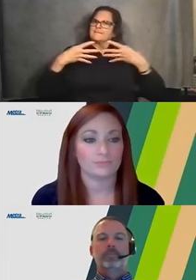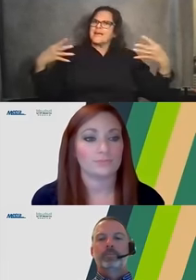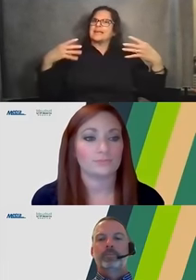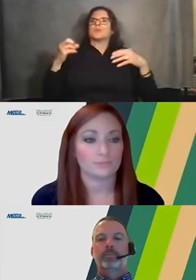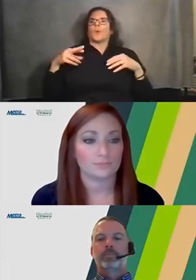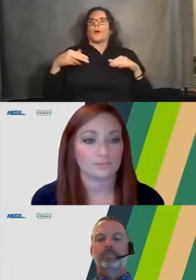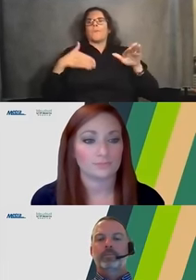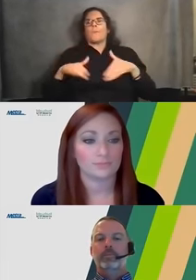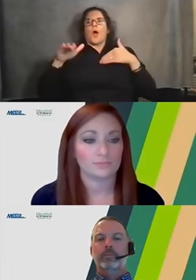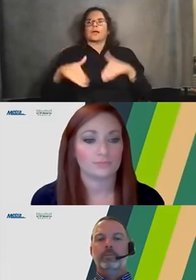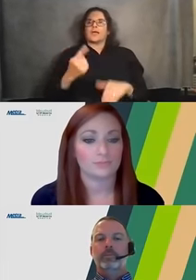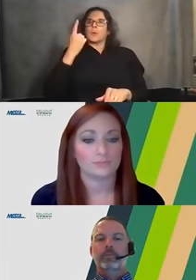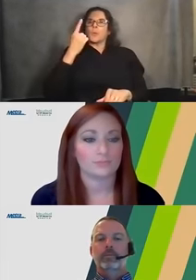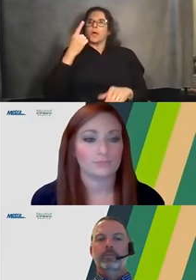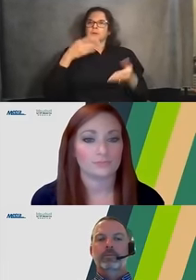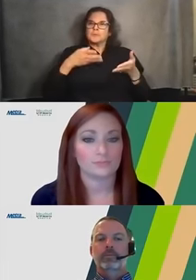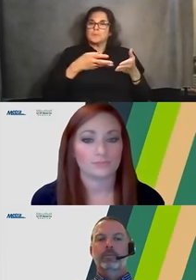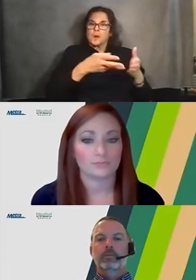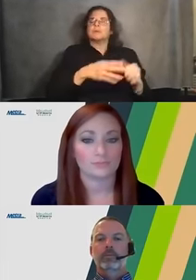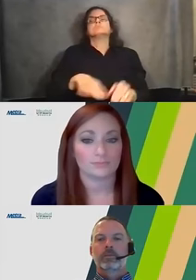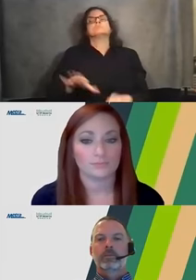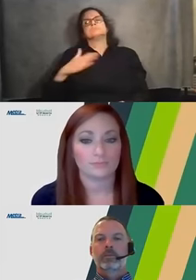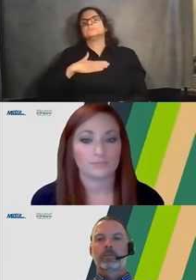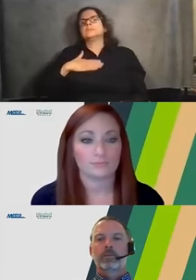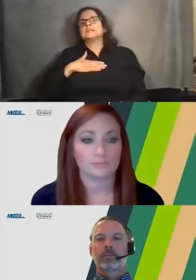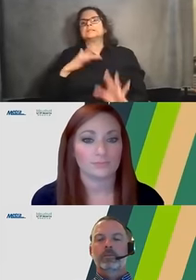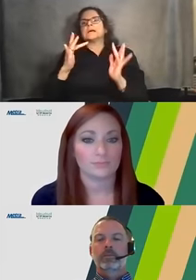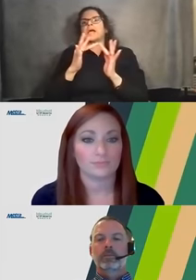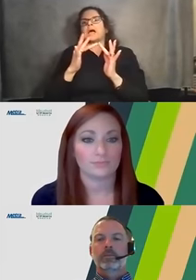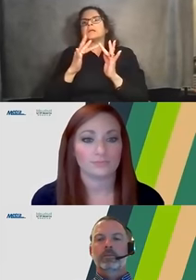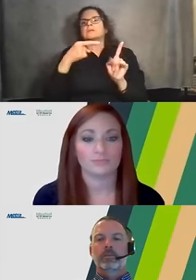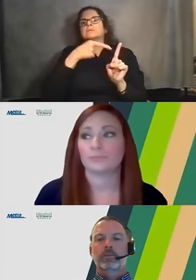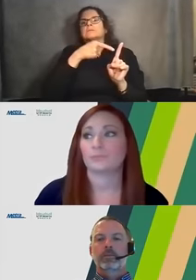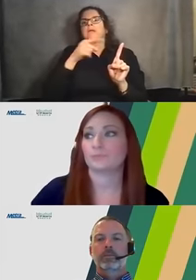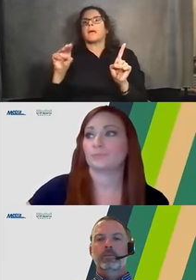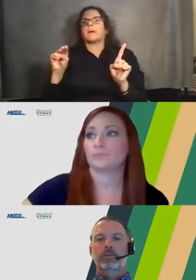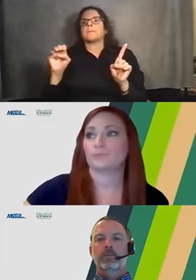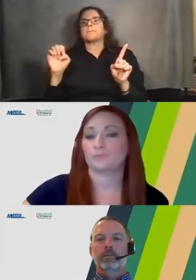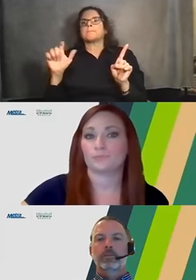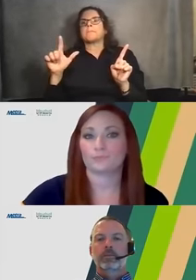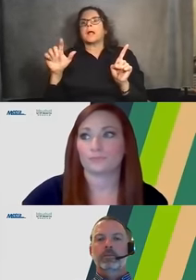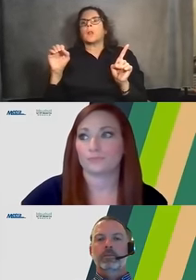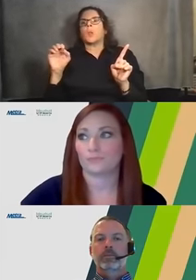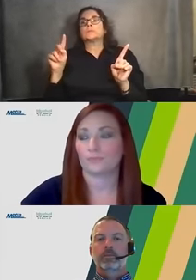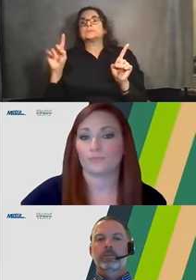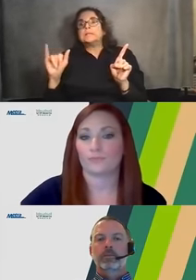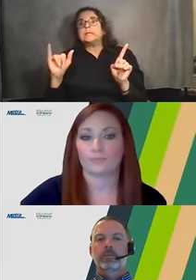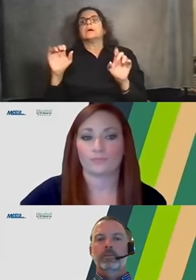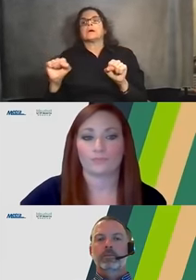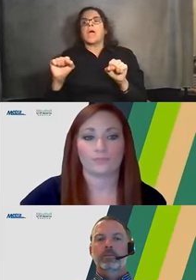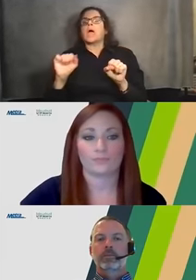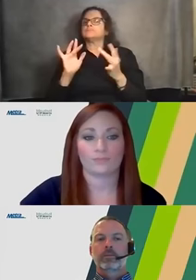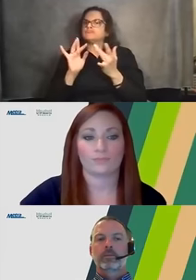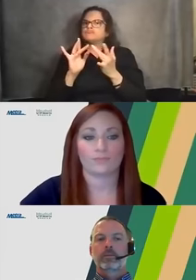And we're asking that you reach out to Melody about that. We're happy to do one-on-one coordination with certain homeowners associations